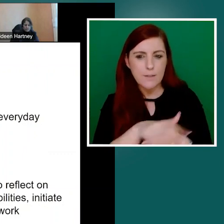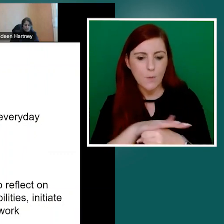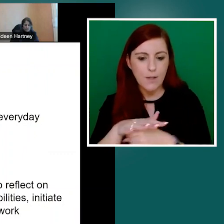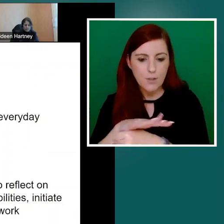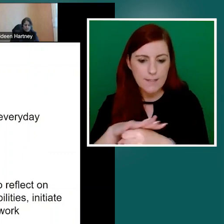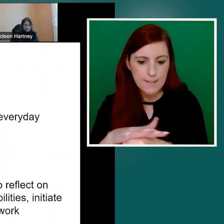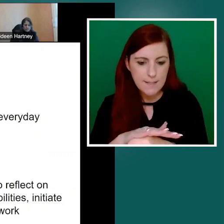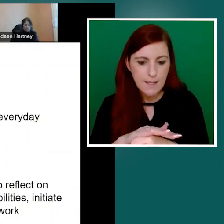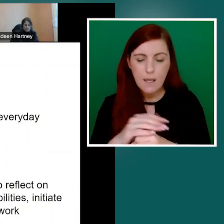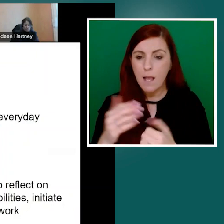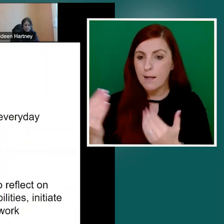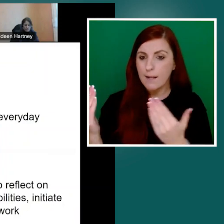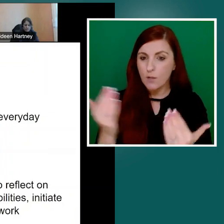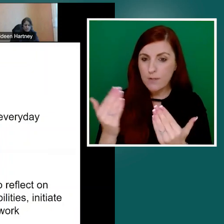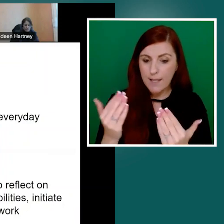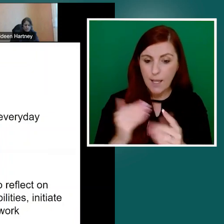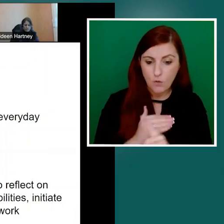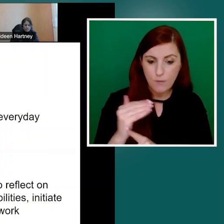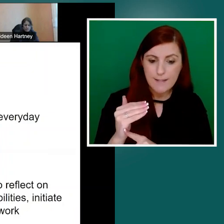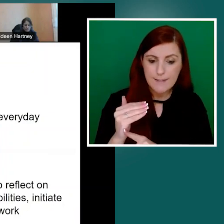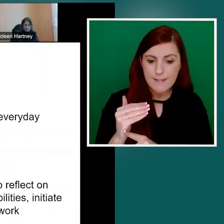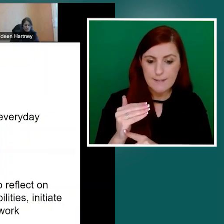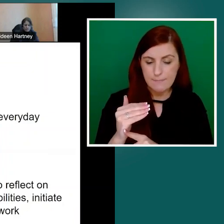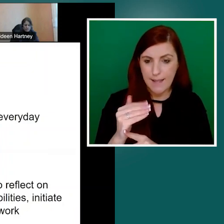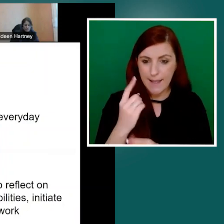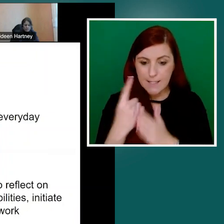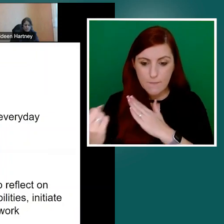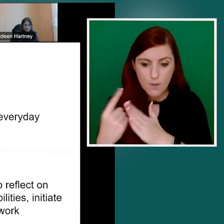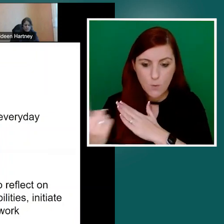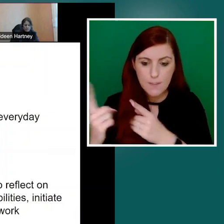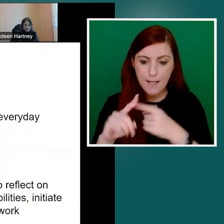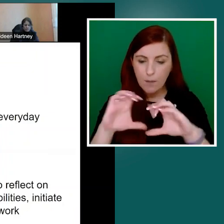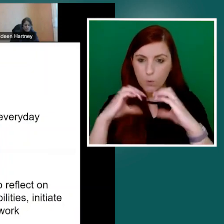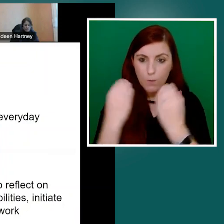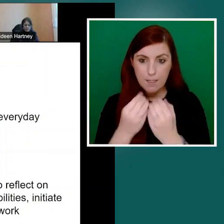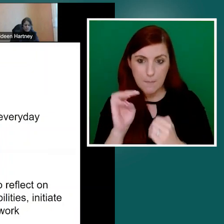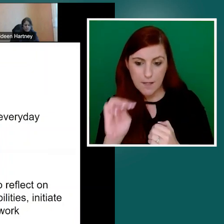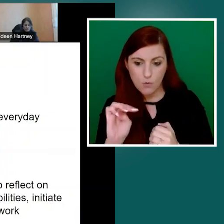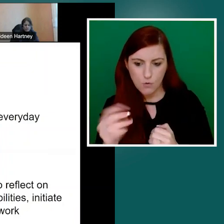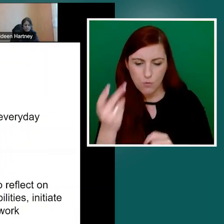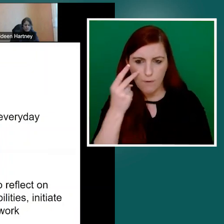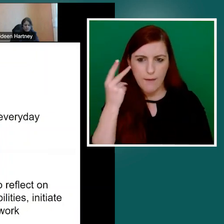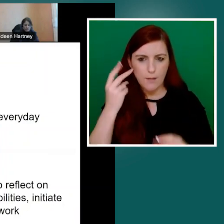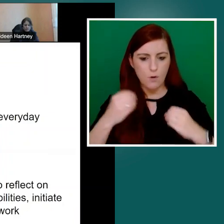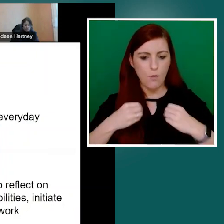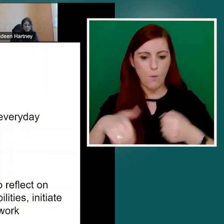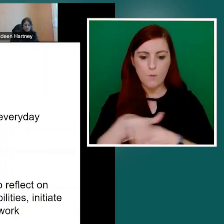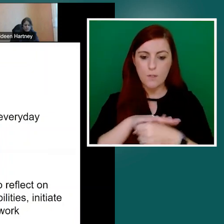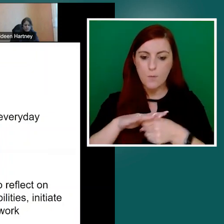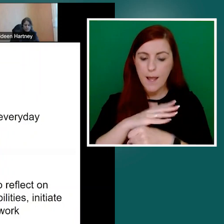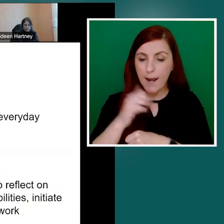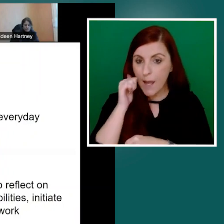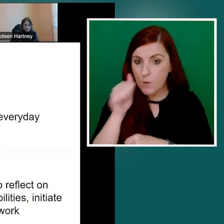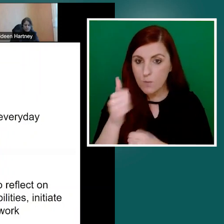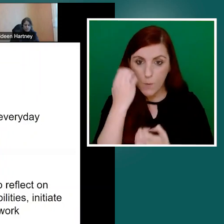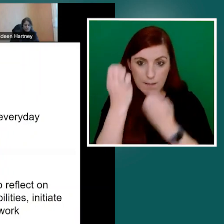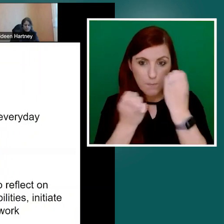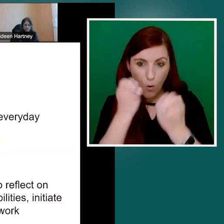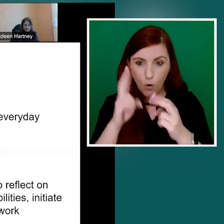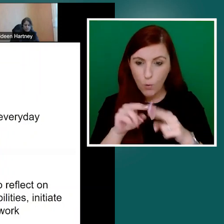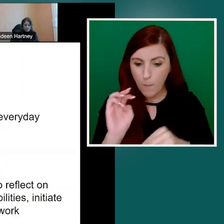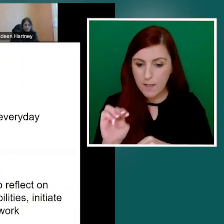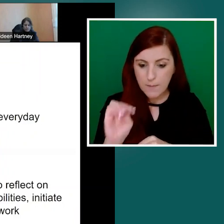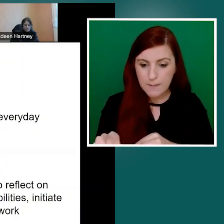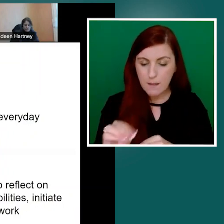Literacy increases individuals and communities potential to reflect on their situation. It allows individuals to explore new possibilities, initiate